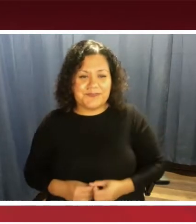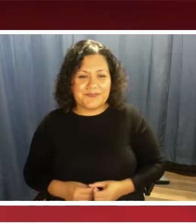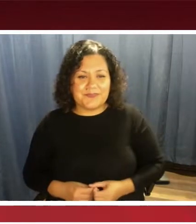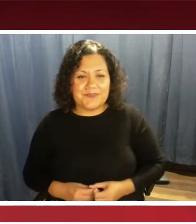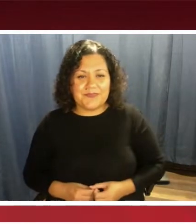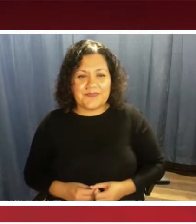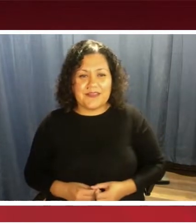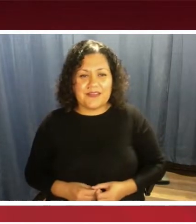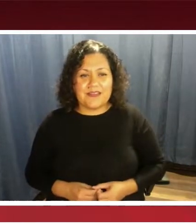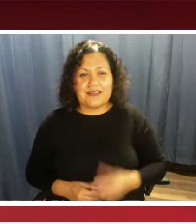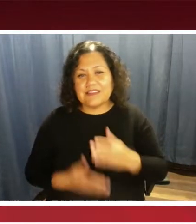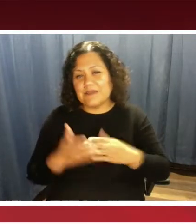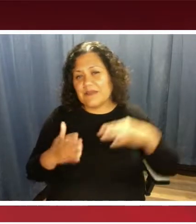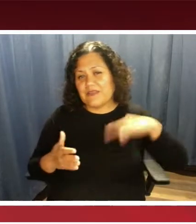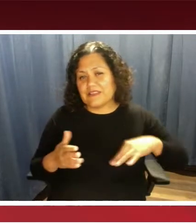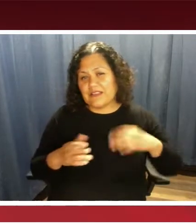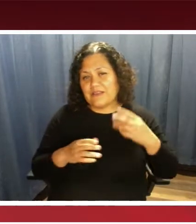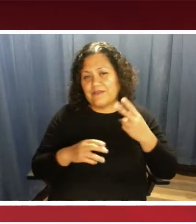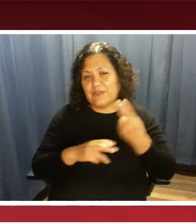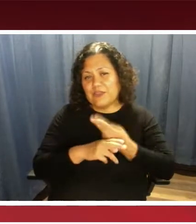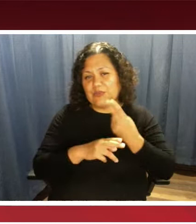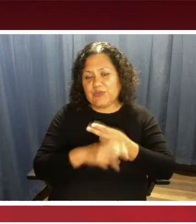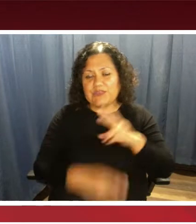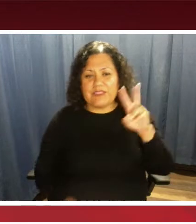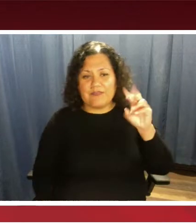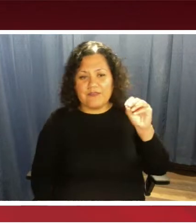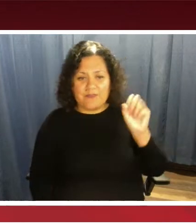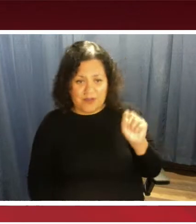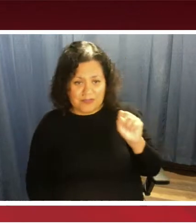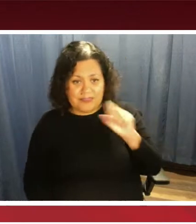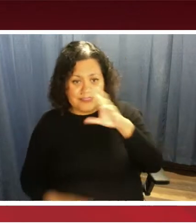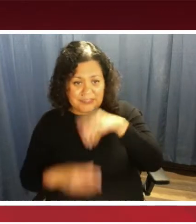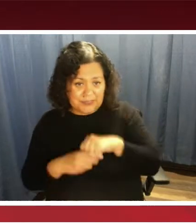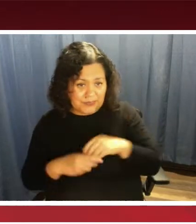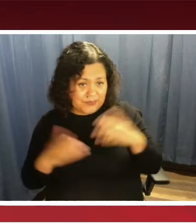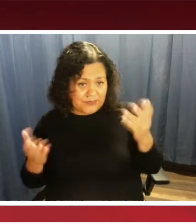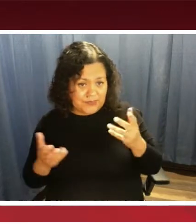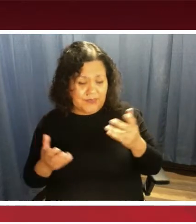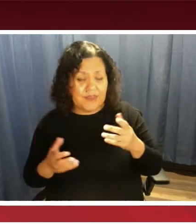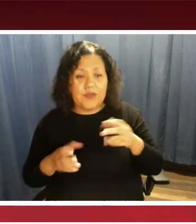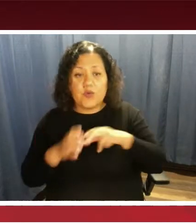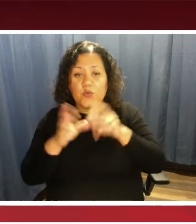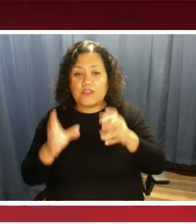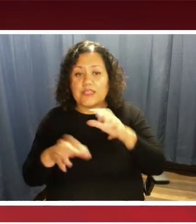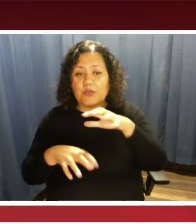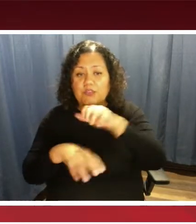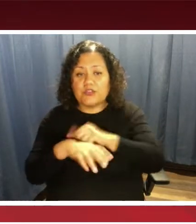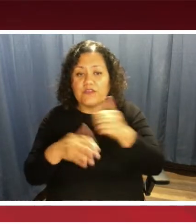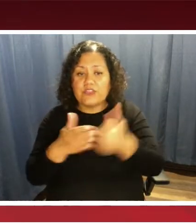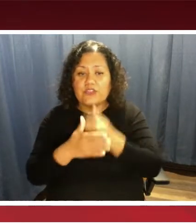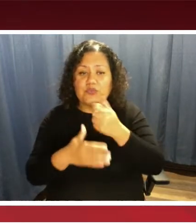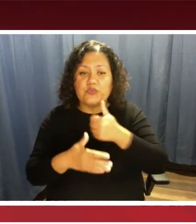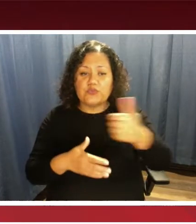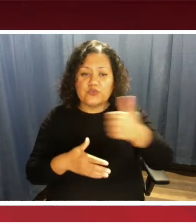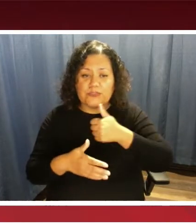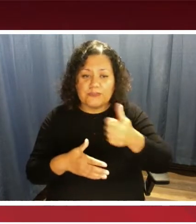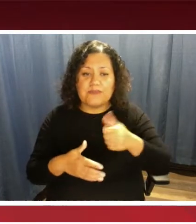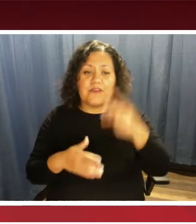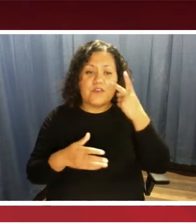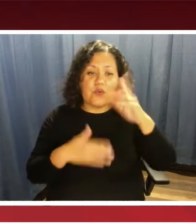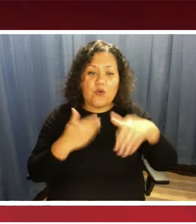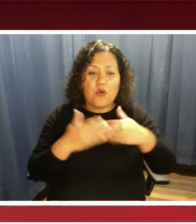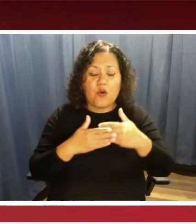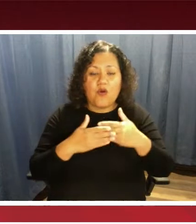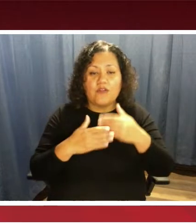Some of the benefits of using VOS is that riders can reserve a new trip, view all their trips on a